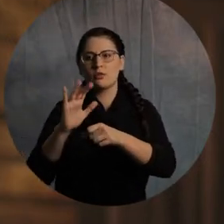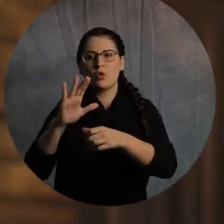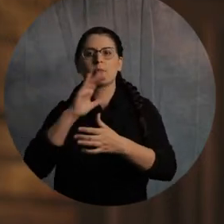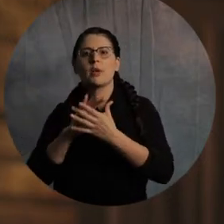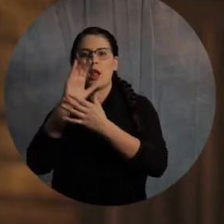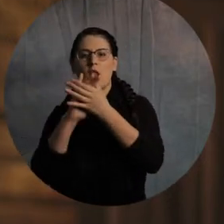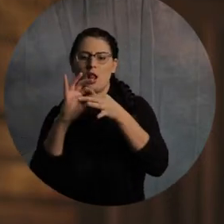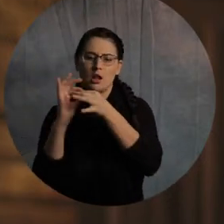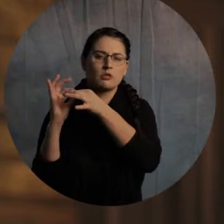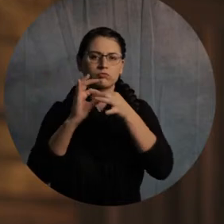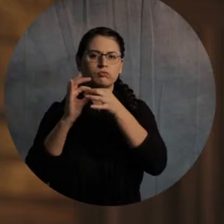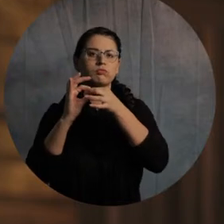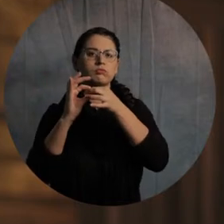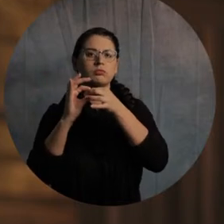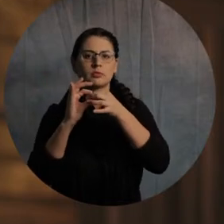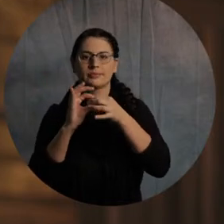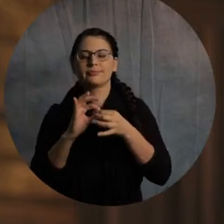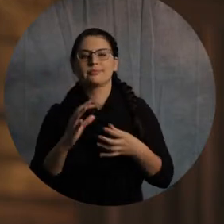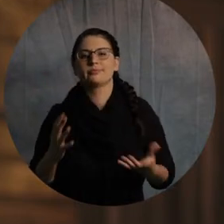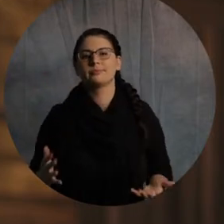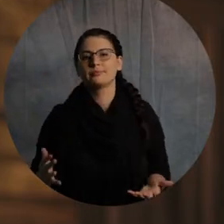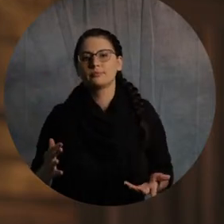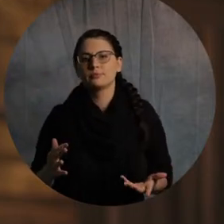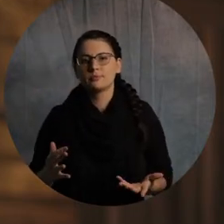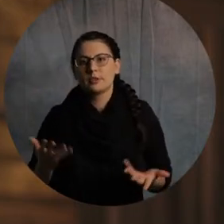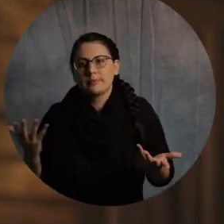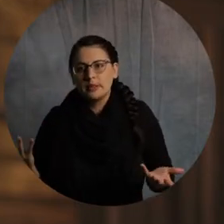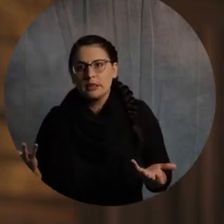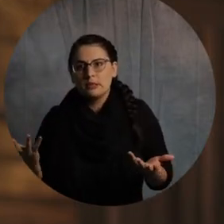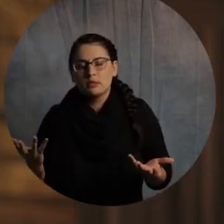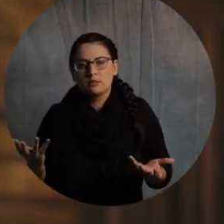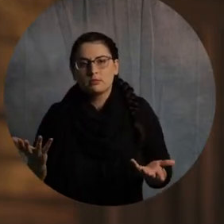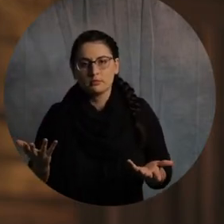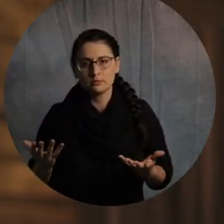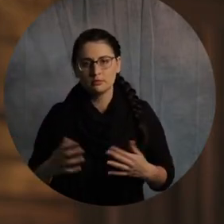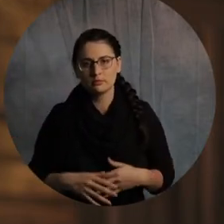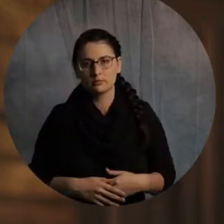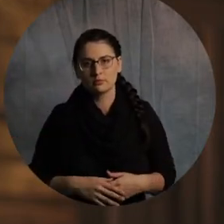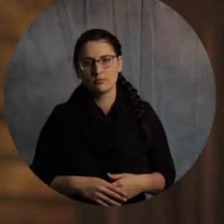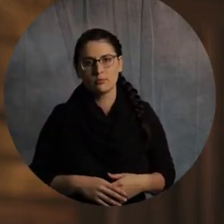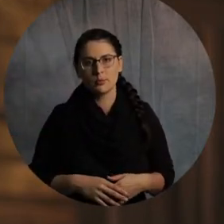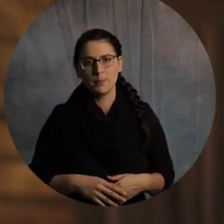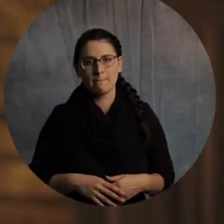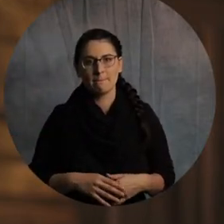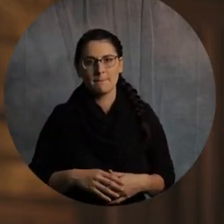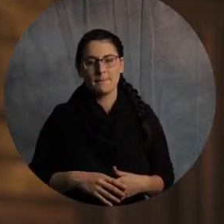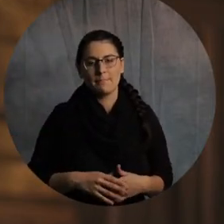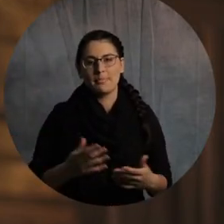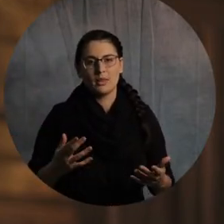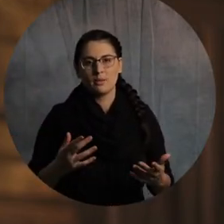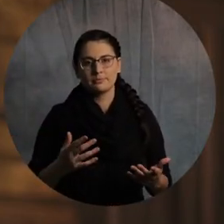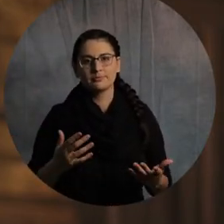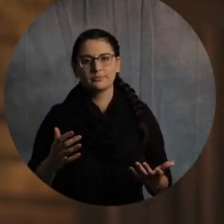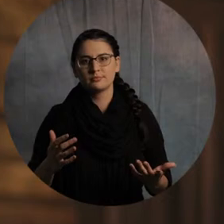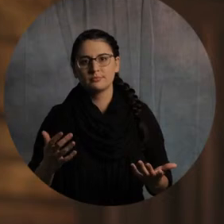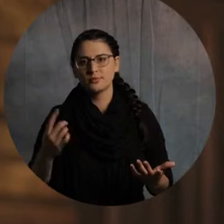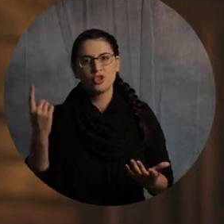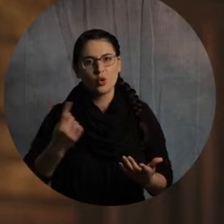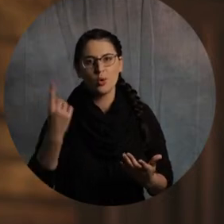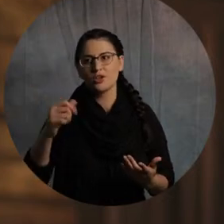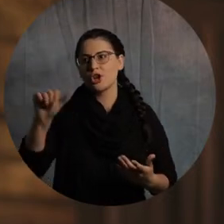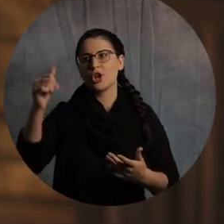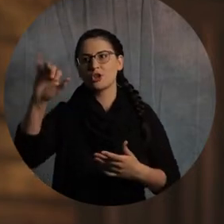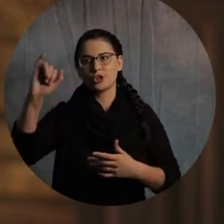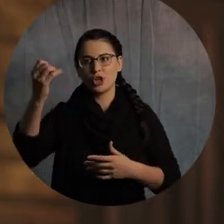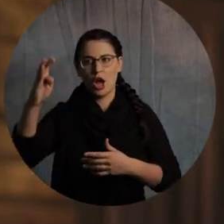And it doesn't matter in the sense that if you don't work that job, there's nothing else. You can just do another one. You know what saying? There's always another one out there. But the